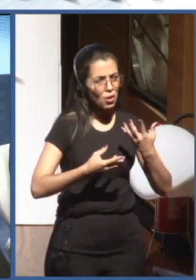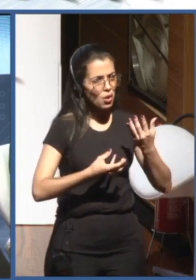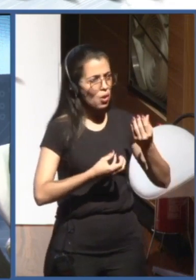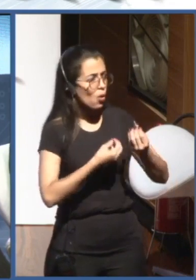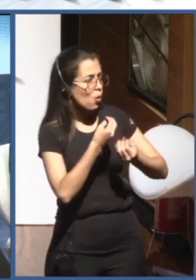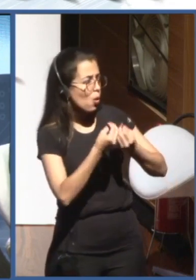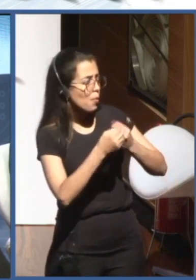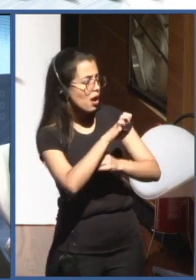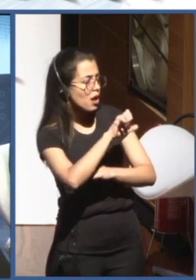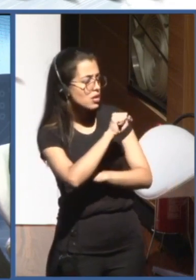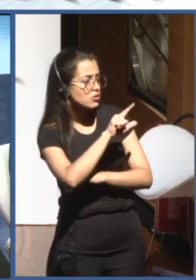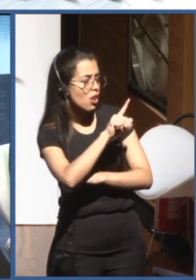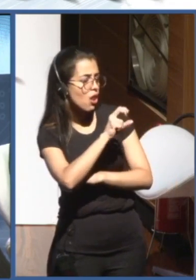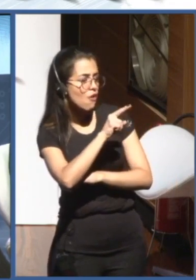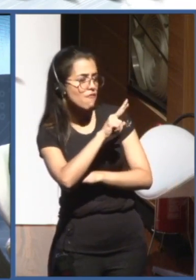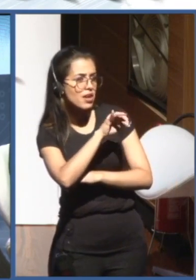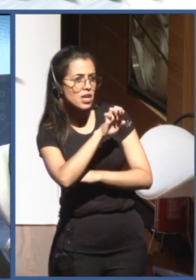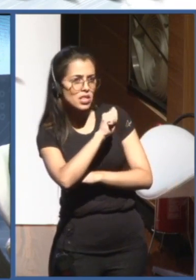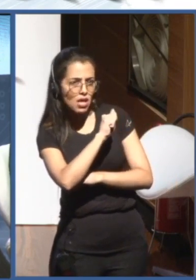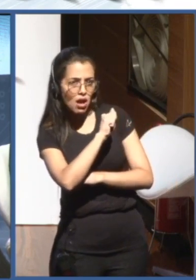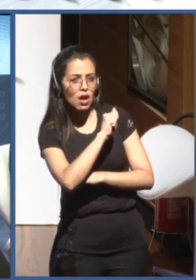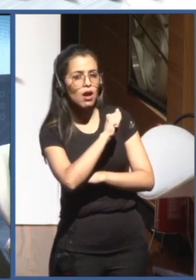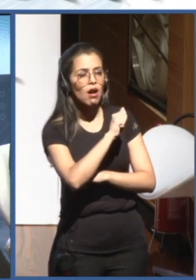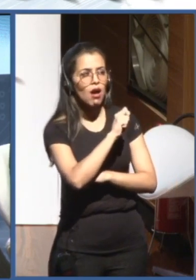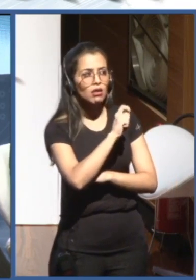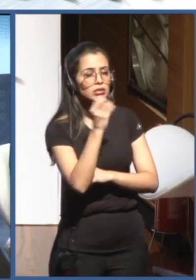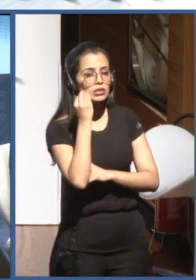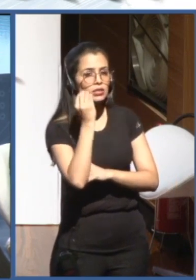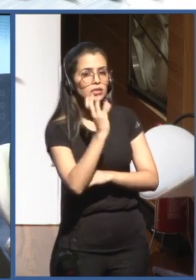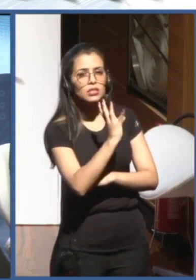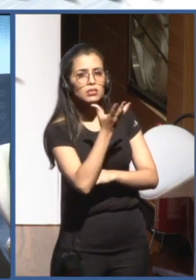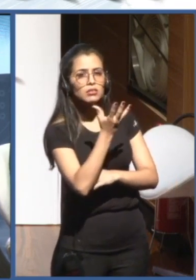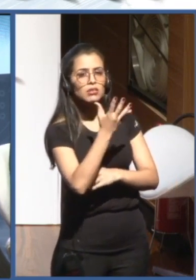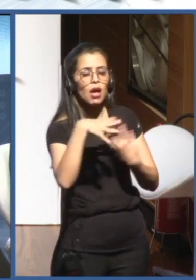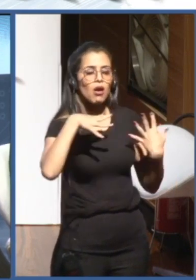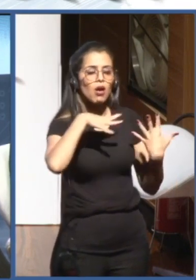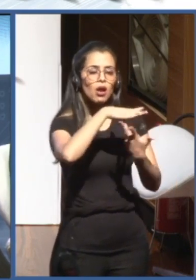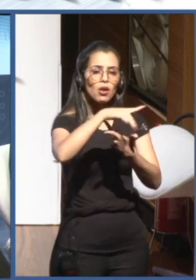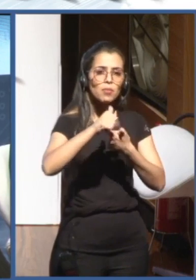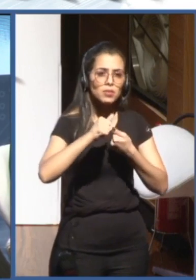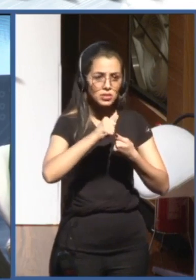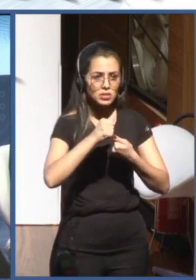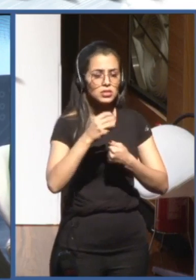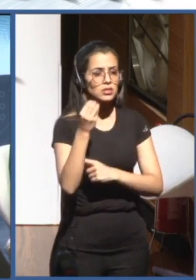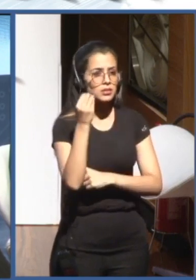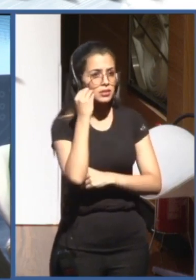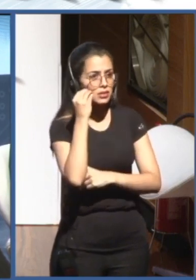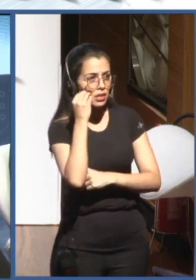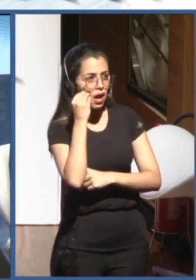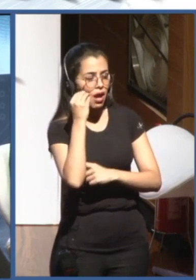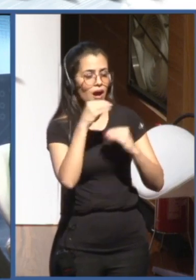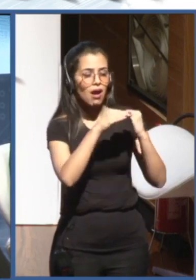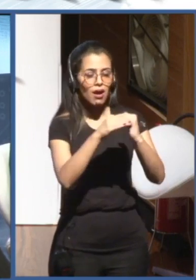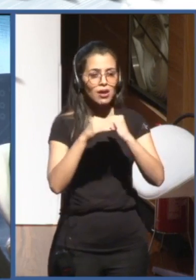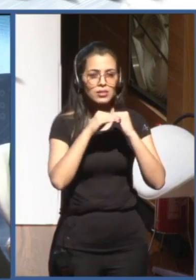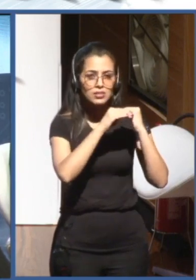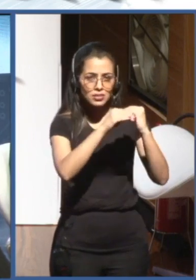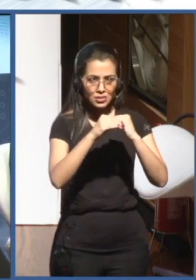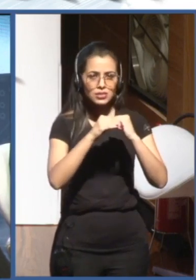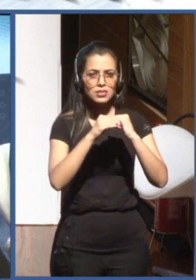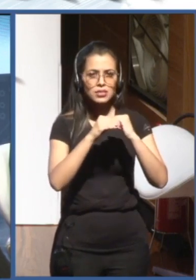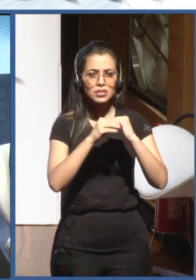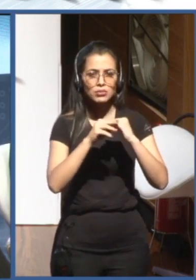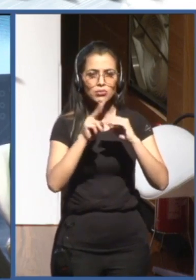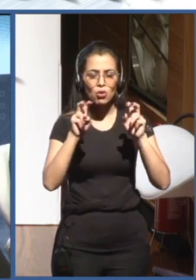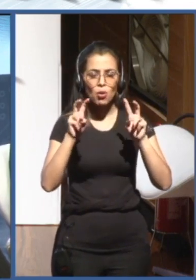address within this center the global the or the universality question of artificial intelligence and how we can, of course, we